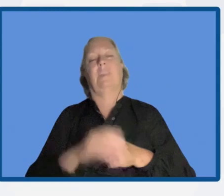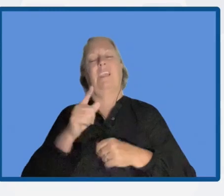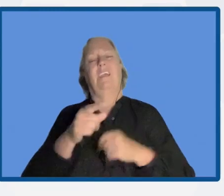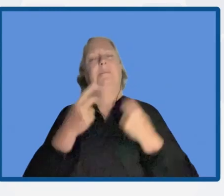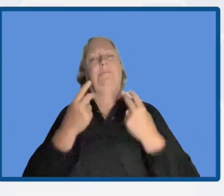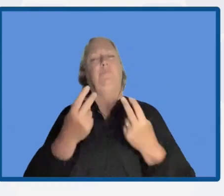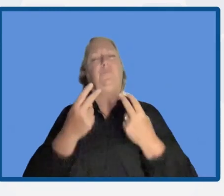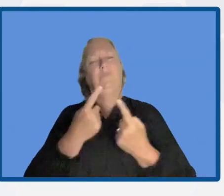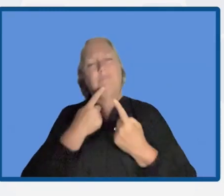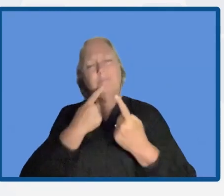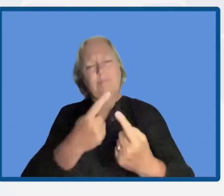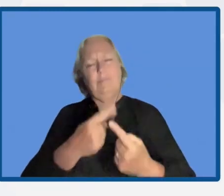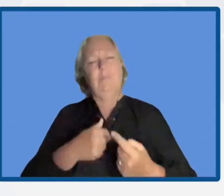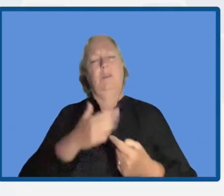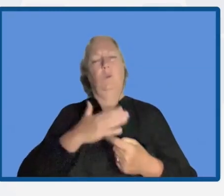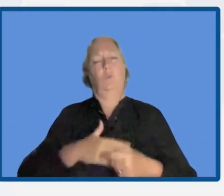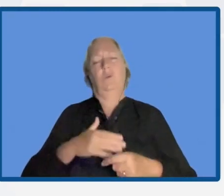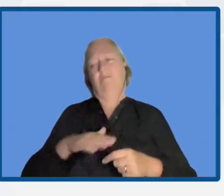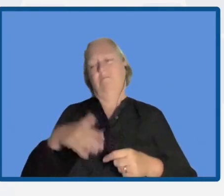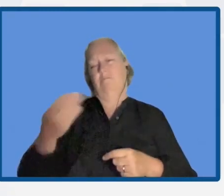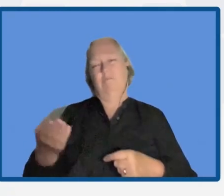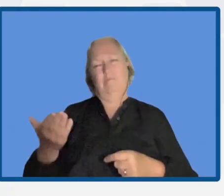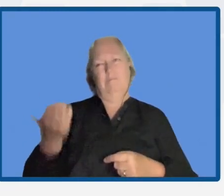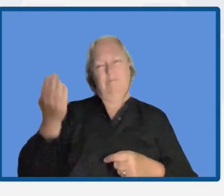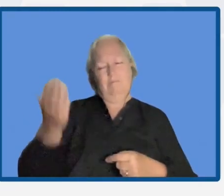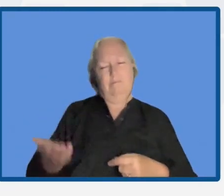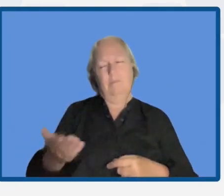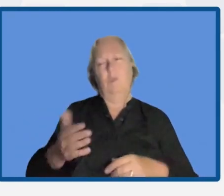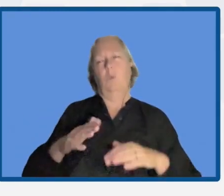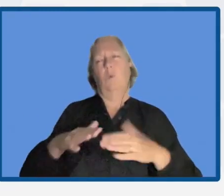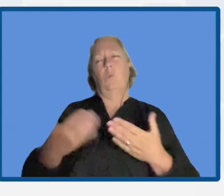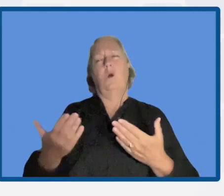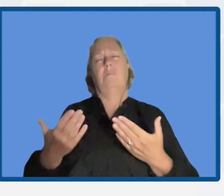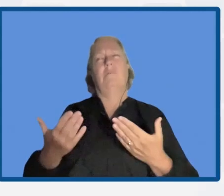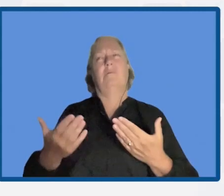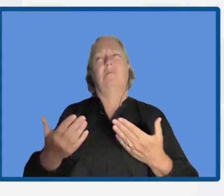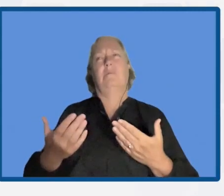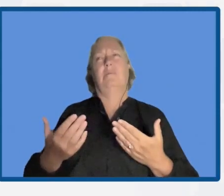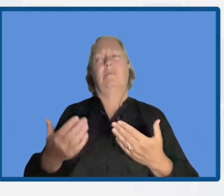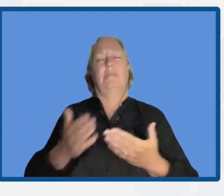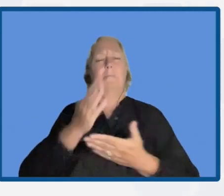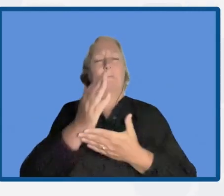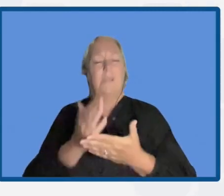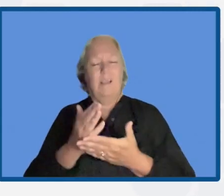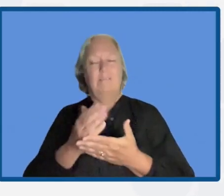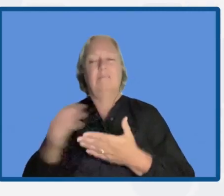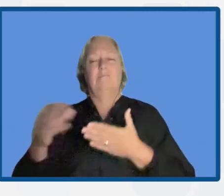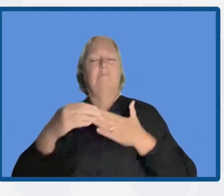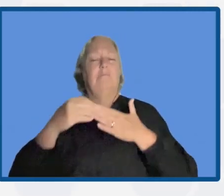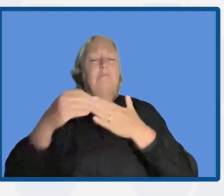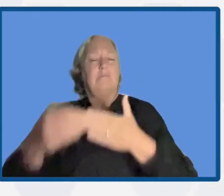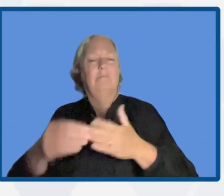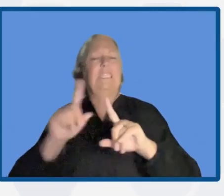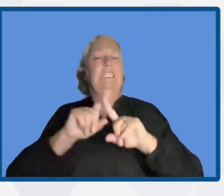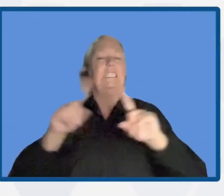to ask Valkyria, what aspects lead to the participation of different sectors